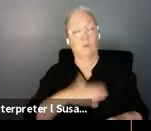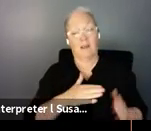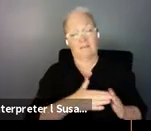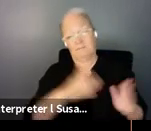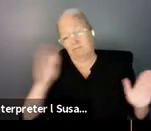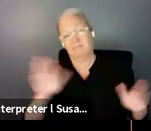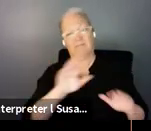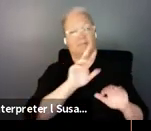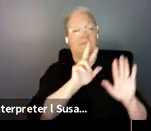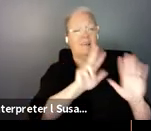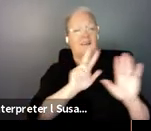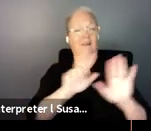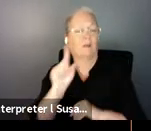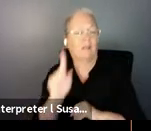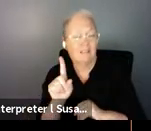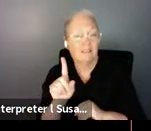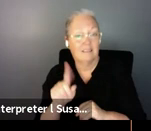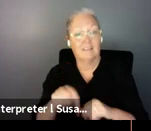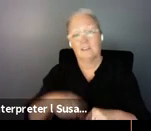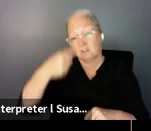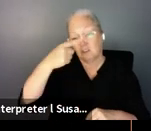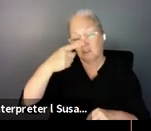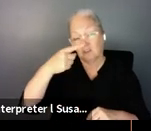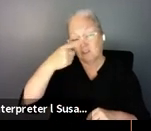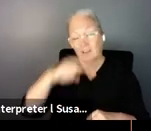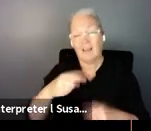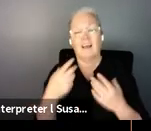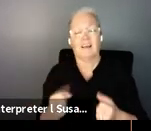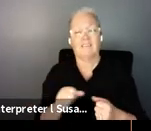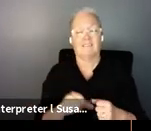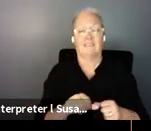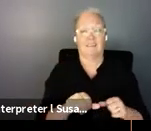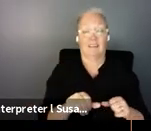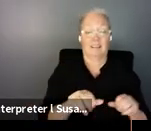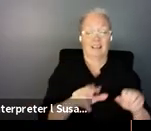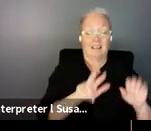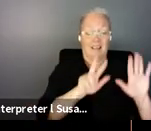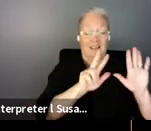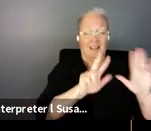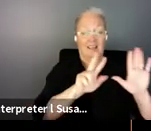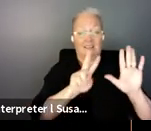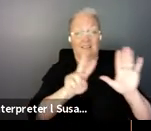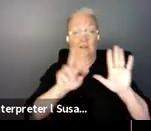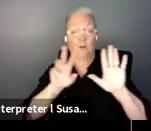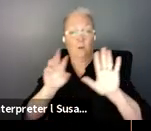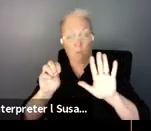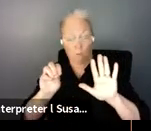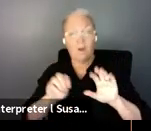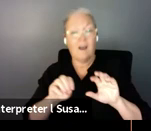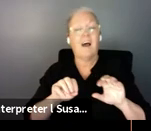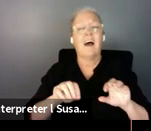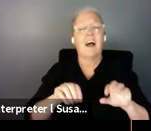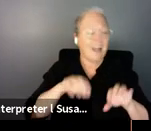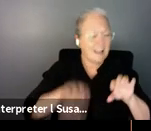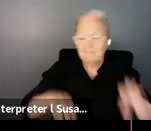thailand we have um 878 districts and we also have uh three opd best il centers so